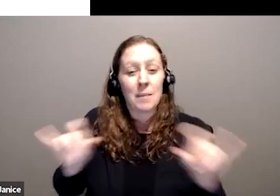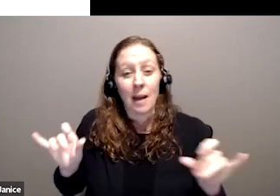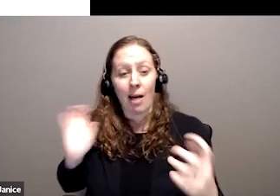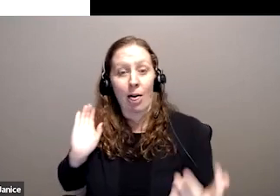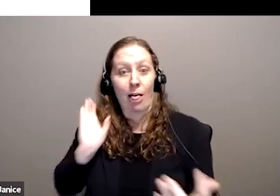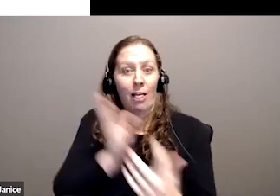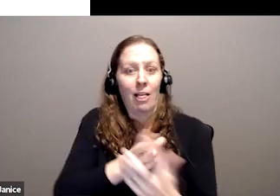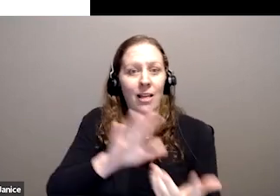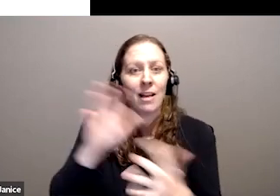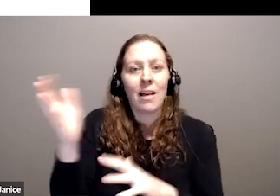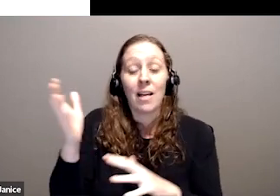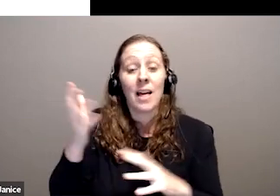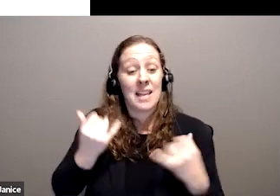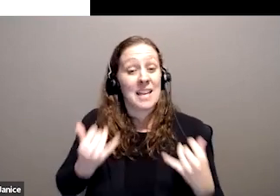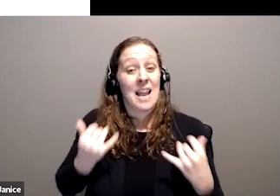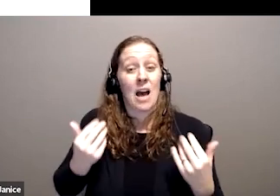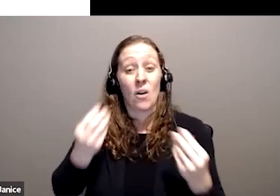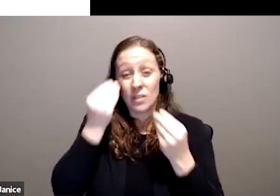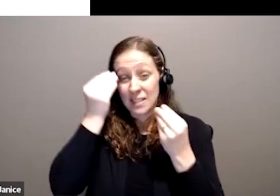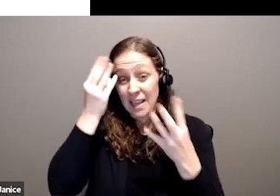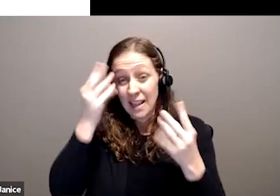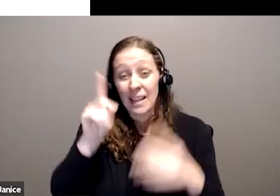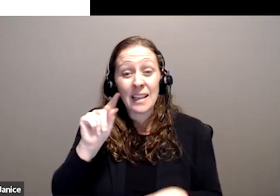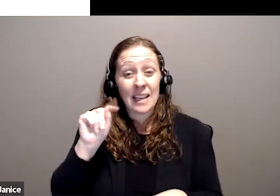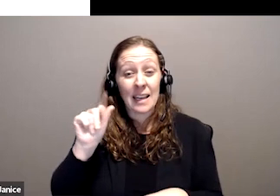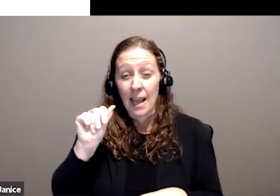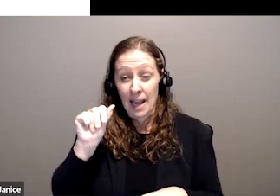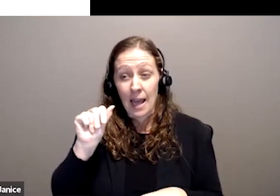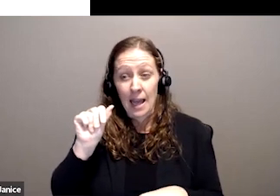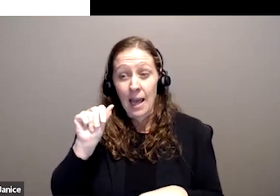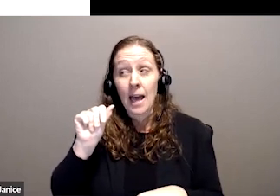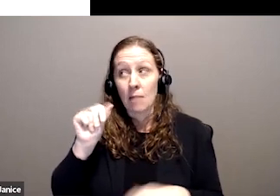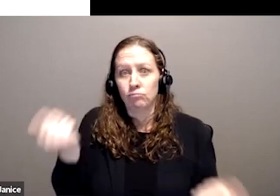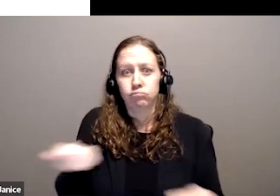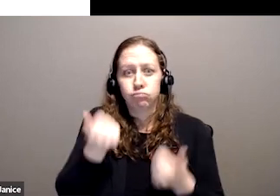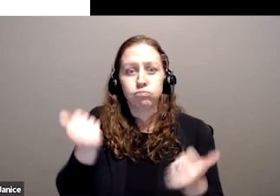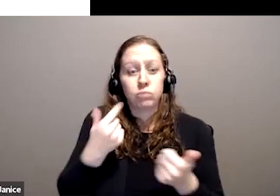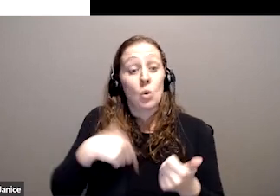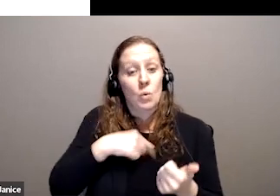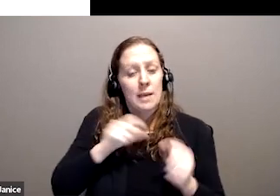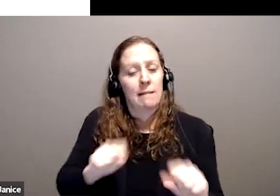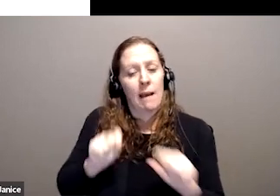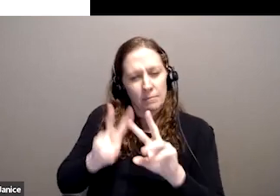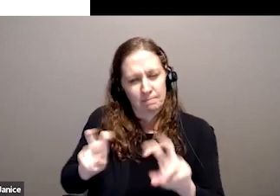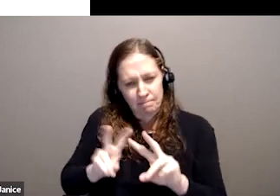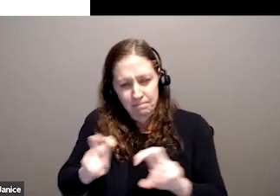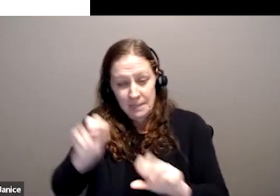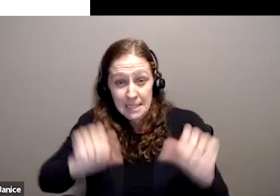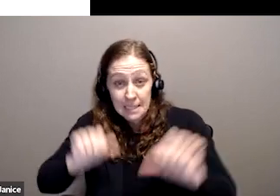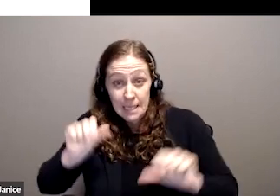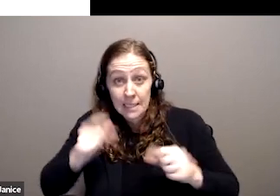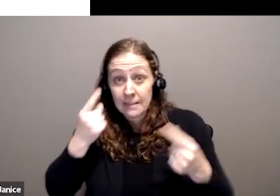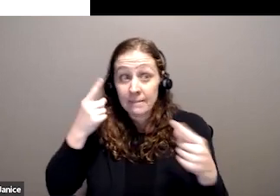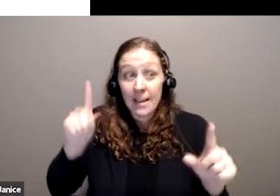enormous amount of data on which we can assess the effectiveness of the scheme. And that's what the review that